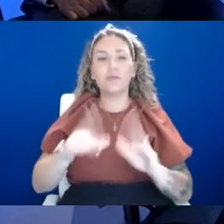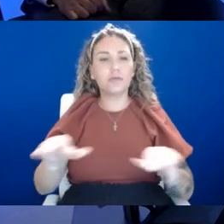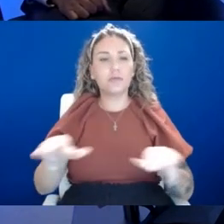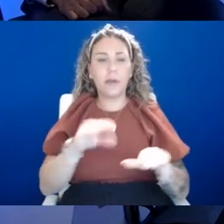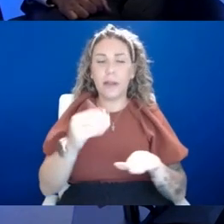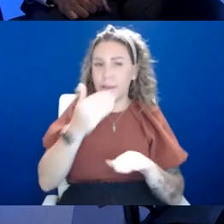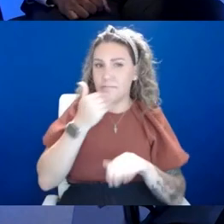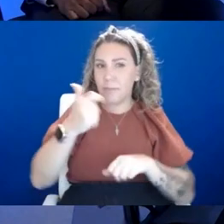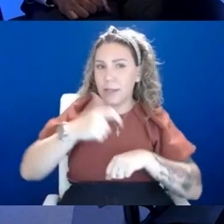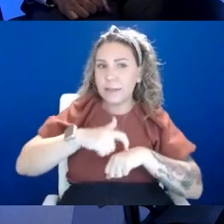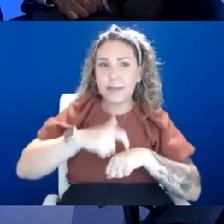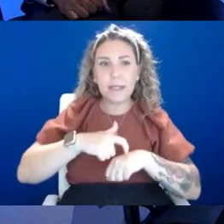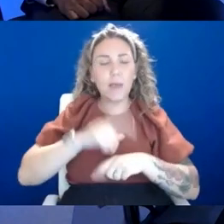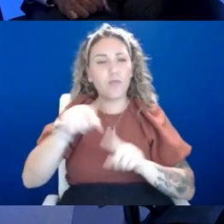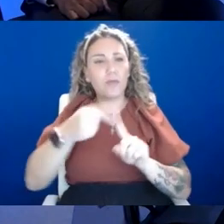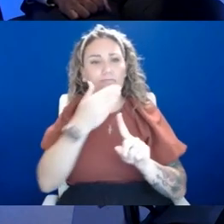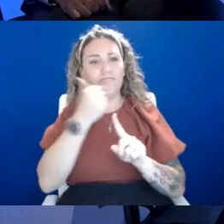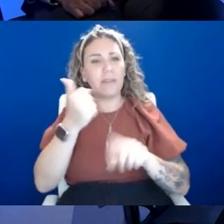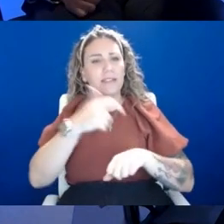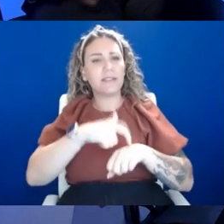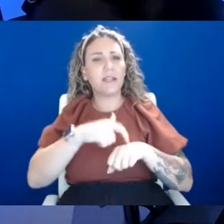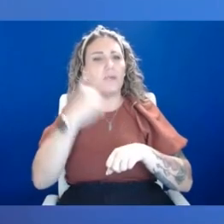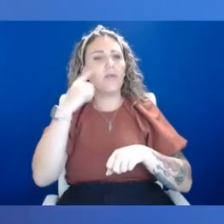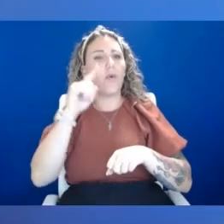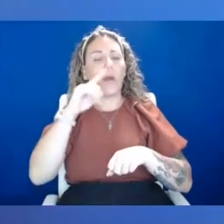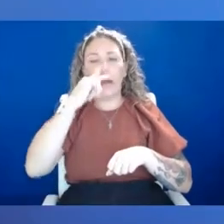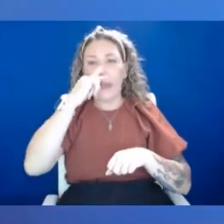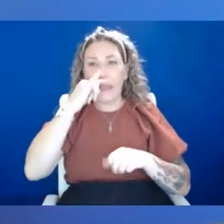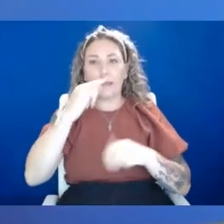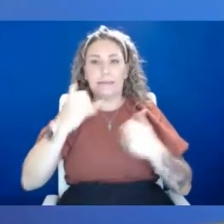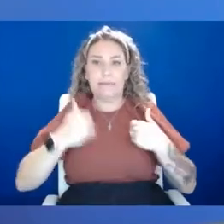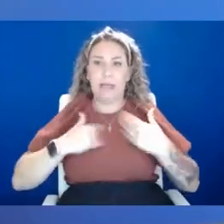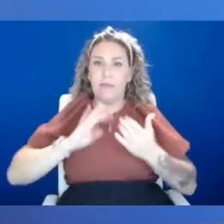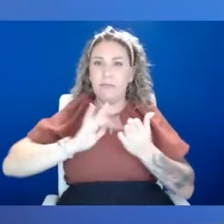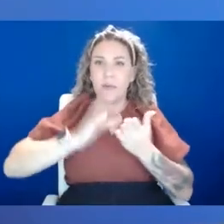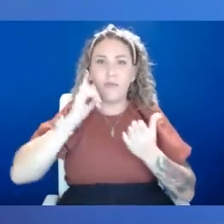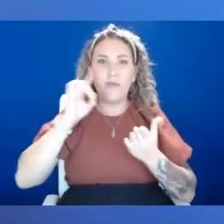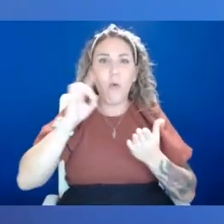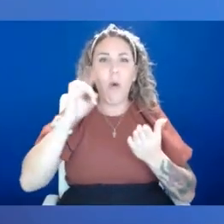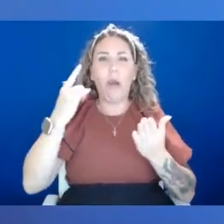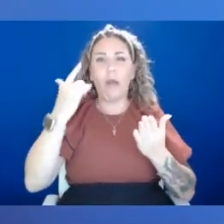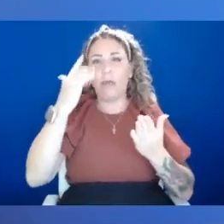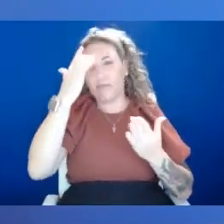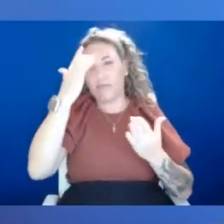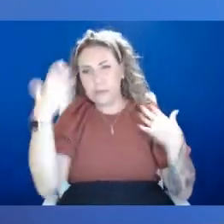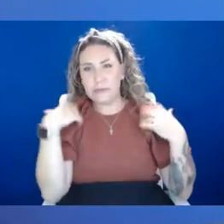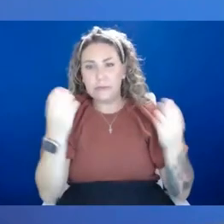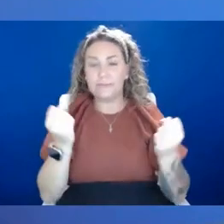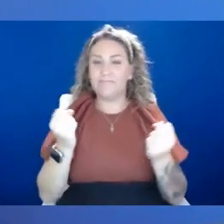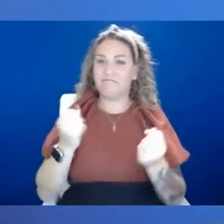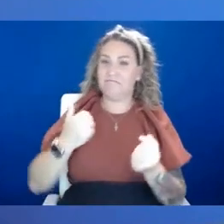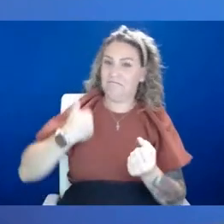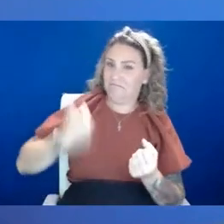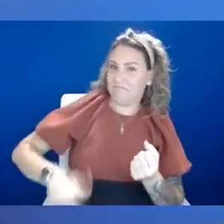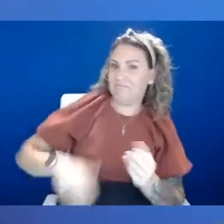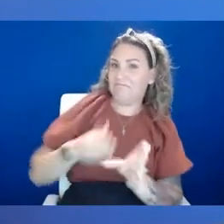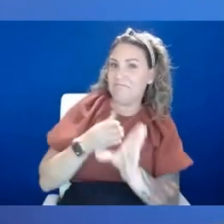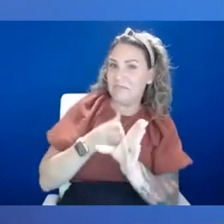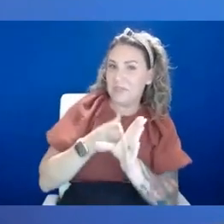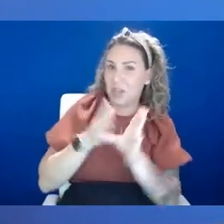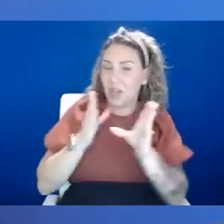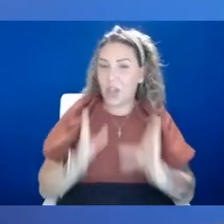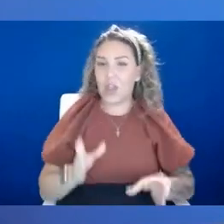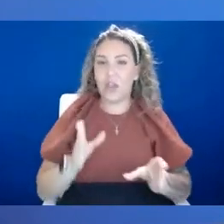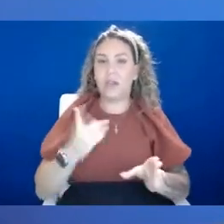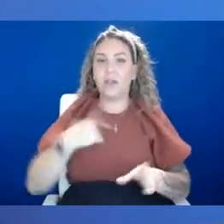put a child on some type of medication for help? Yeah. So as a psychologist, um, what we see, what we implement for anxiety